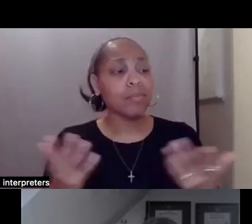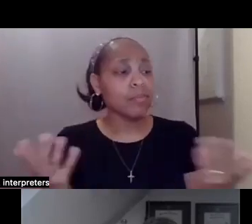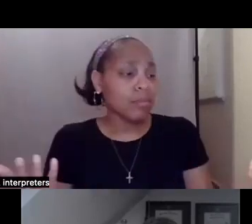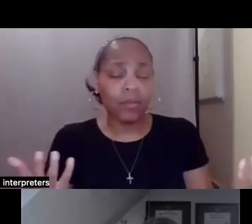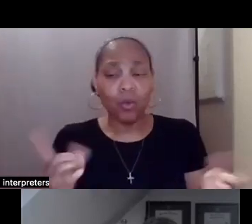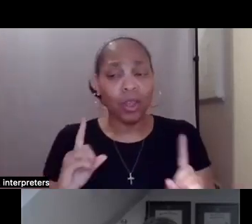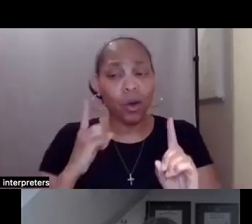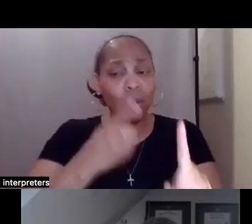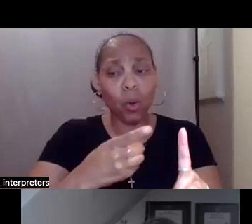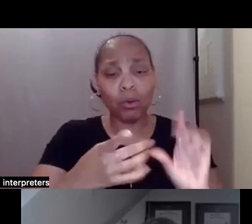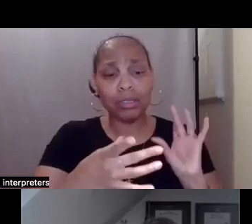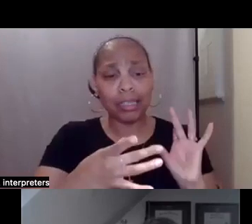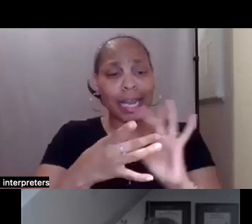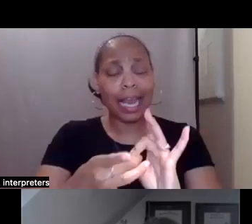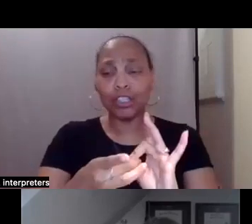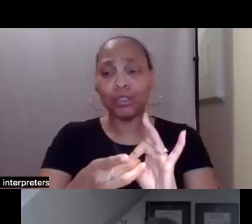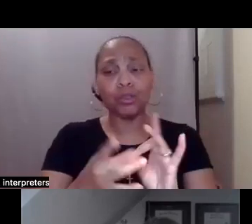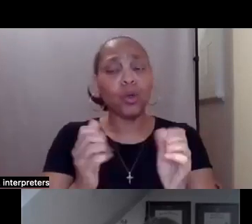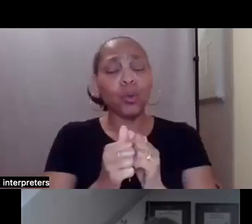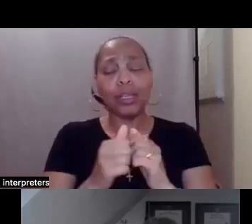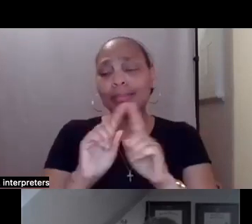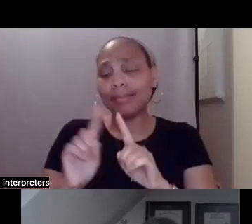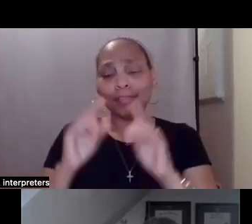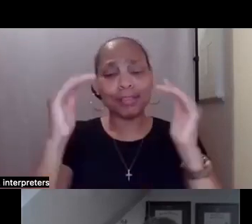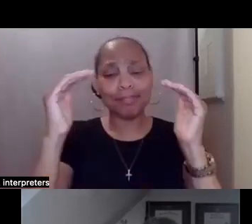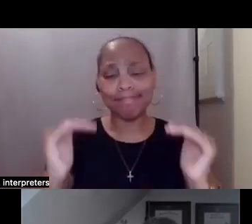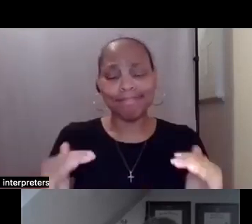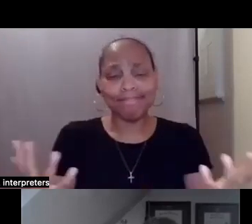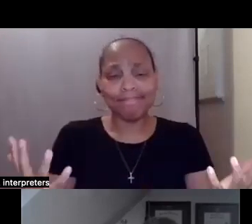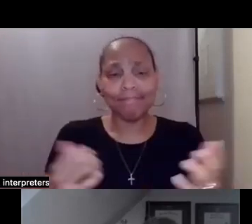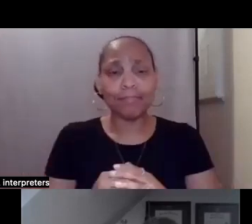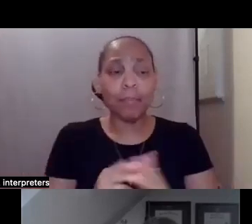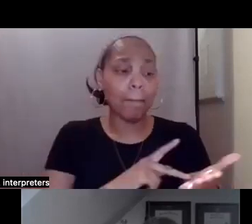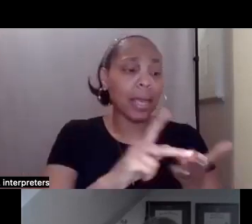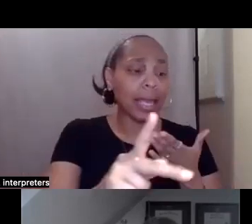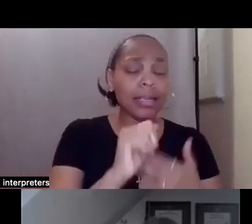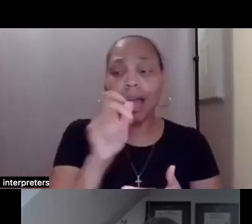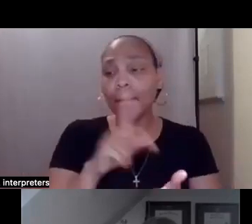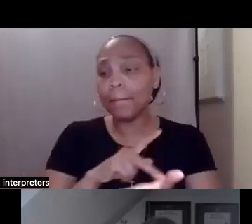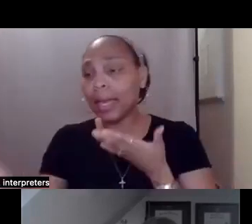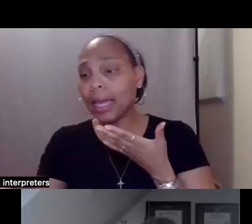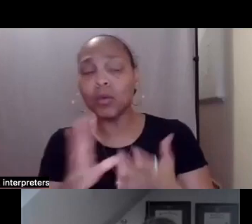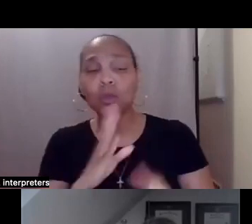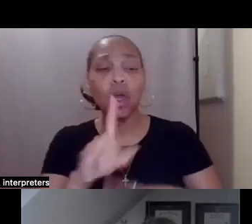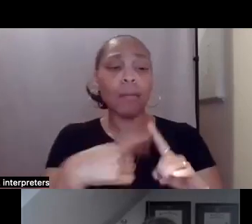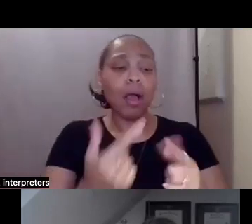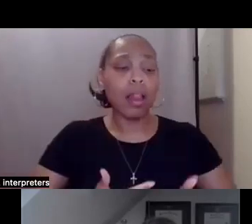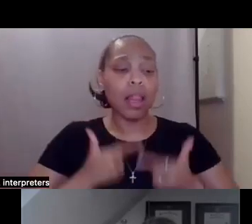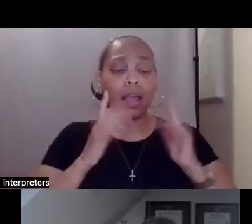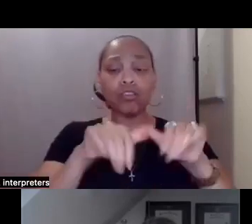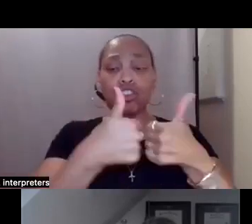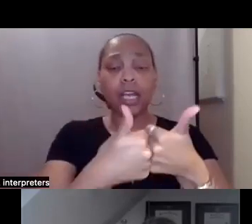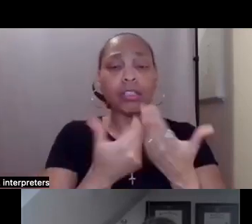to everyone, both paid, unpaid, talking about life challenges, things you want to